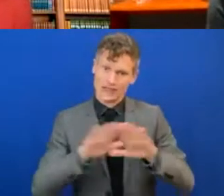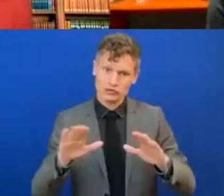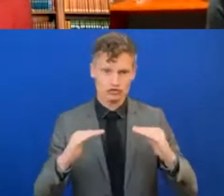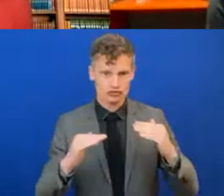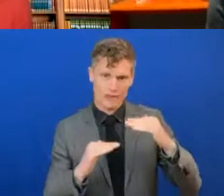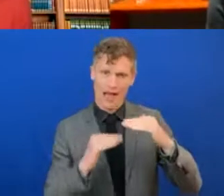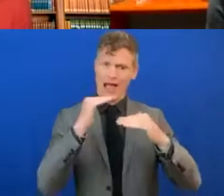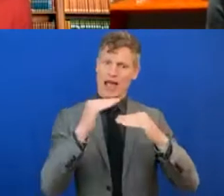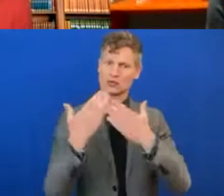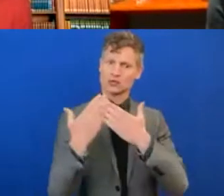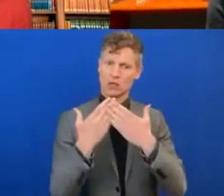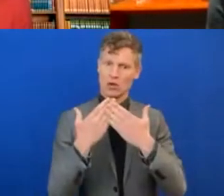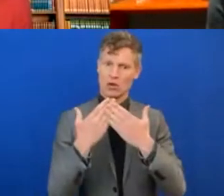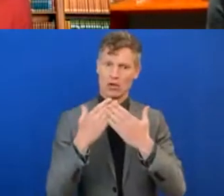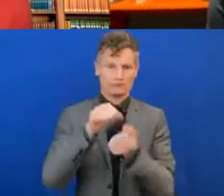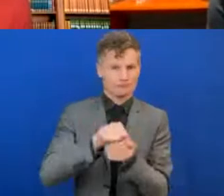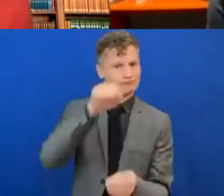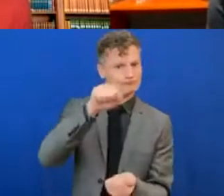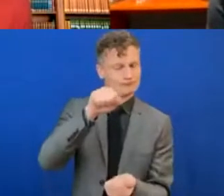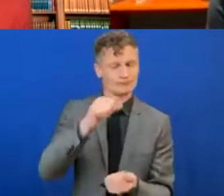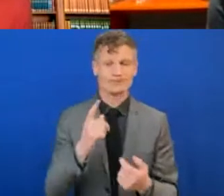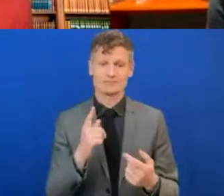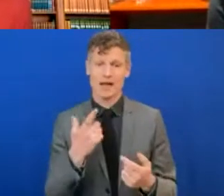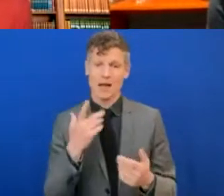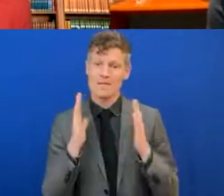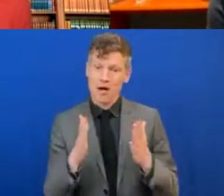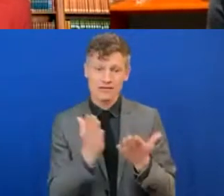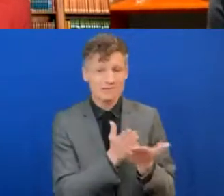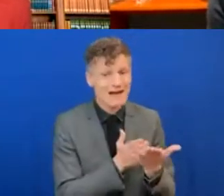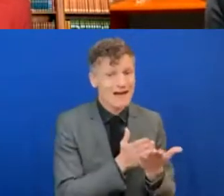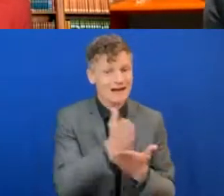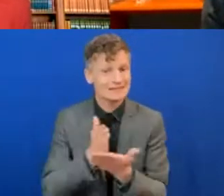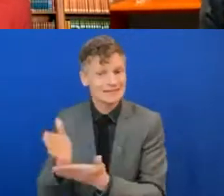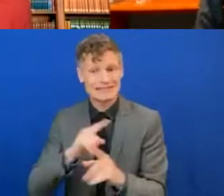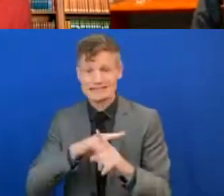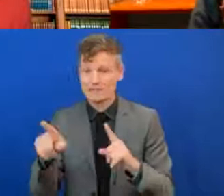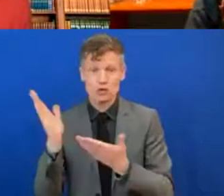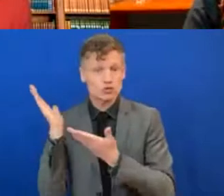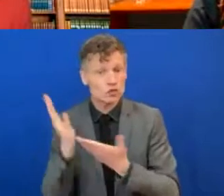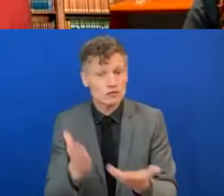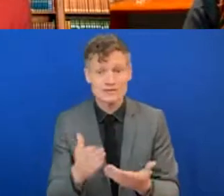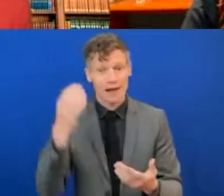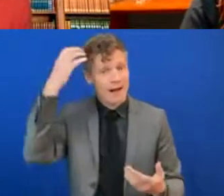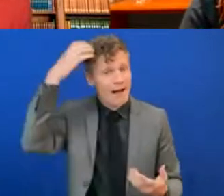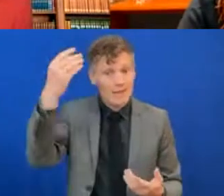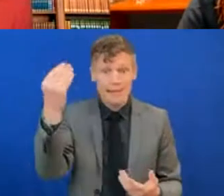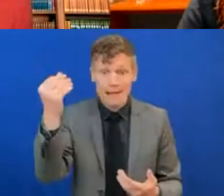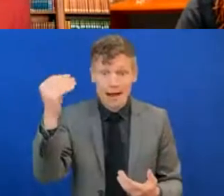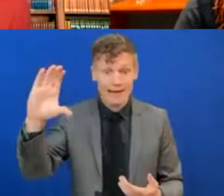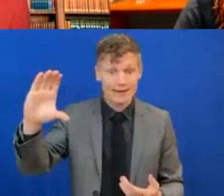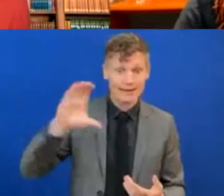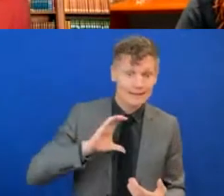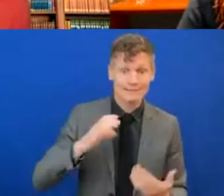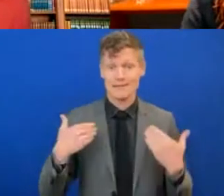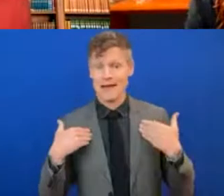is access to services such as grants from government, health services, and we also know that, in